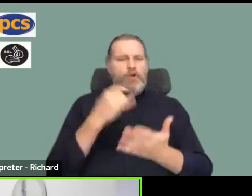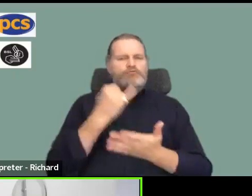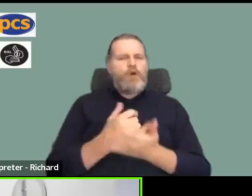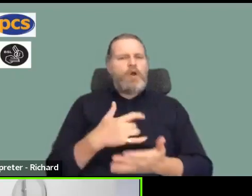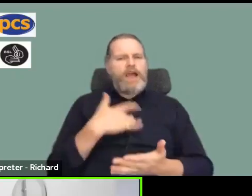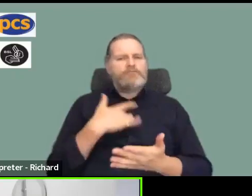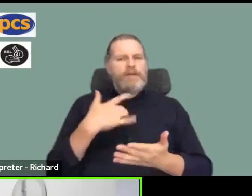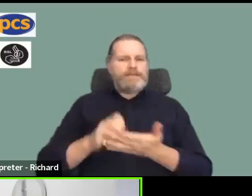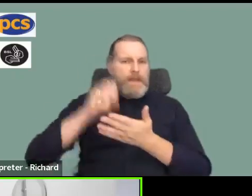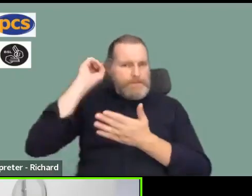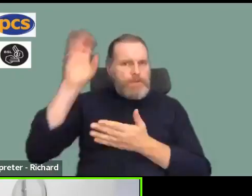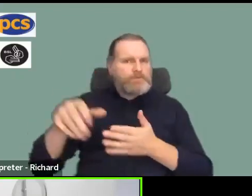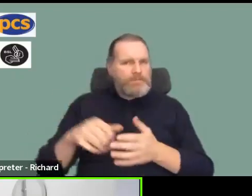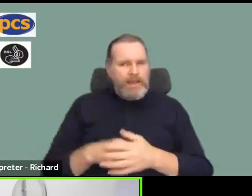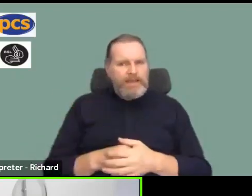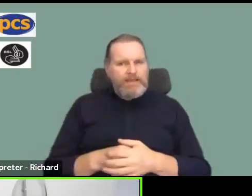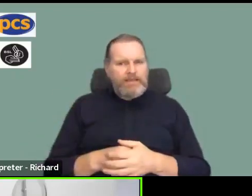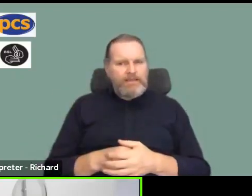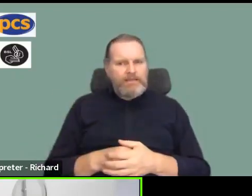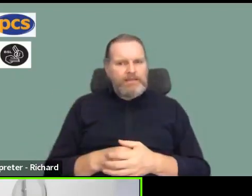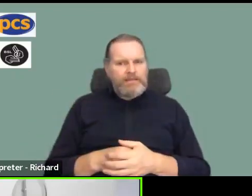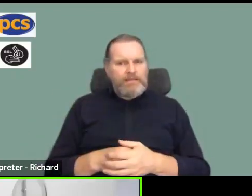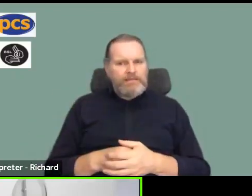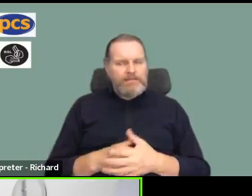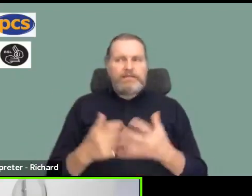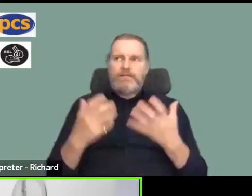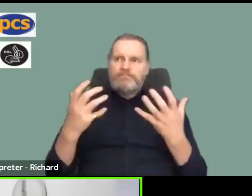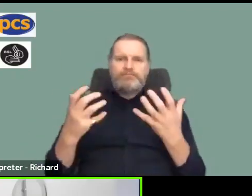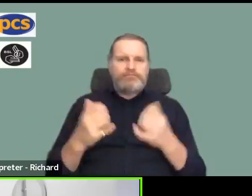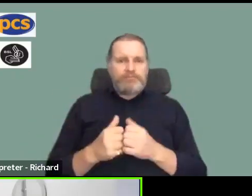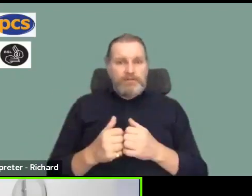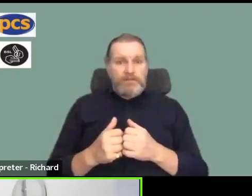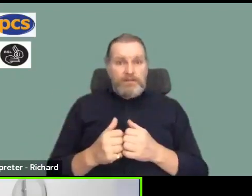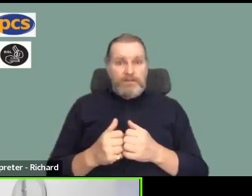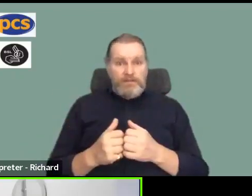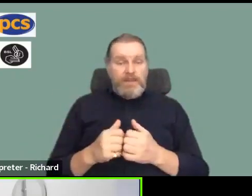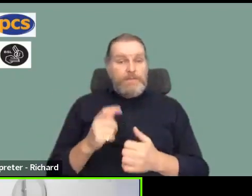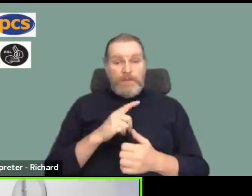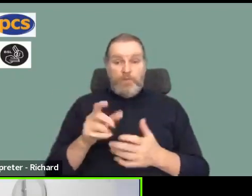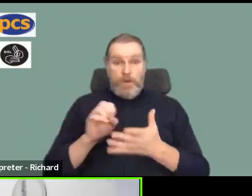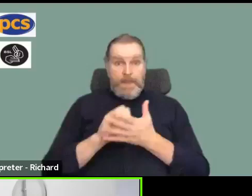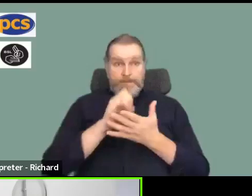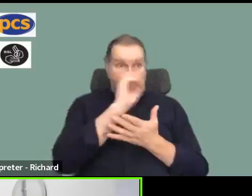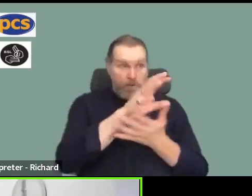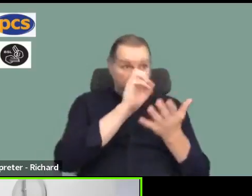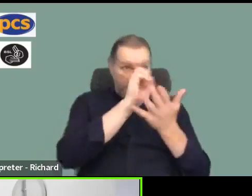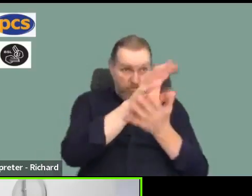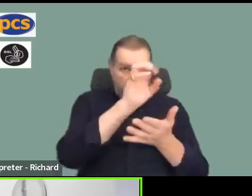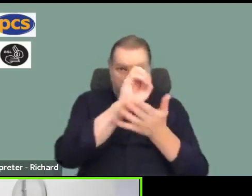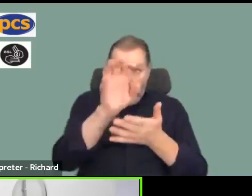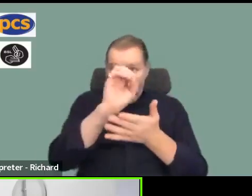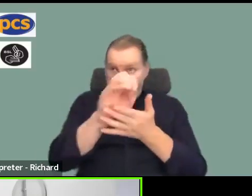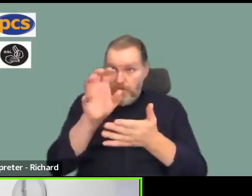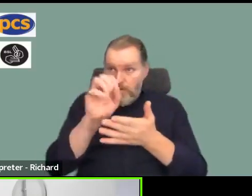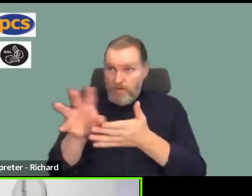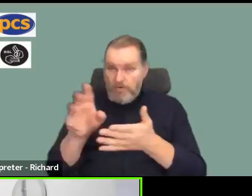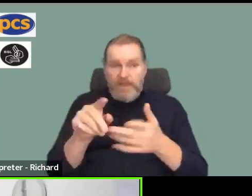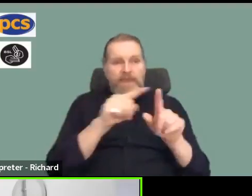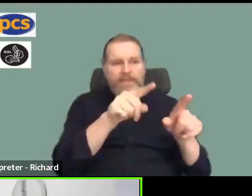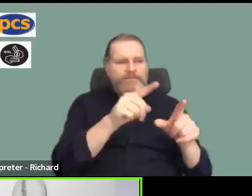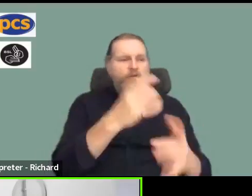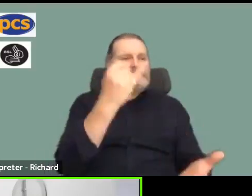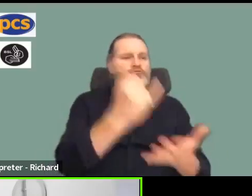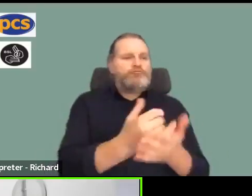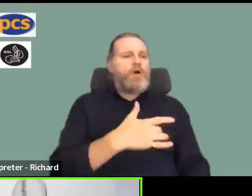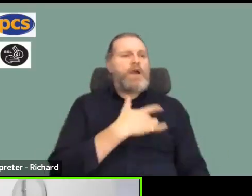date, would probably be the difference between getting us over the line and not, so where ballot papers don't even reach the individuals. So